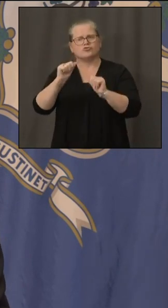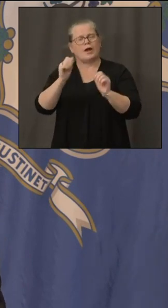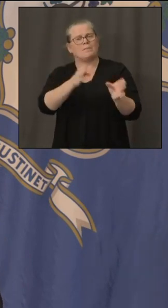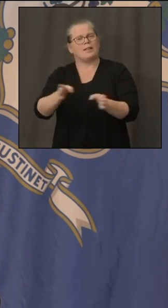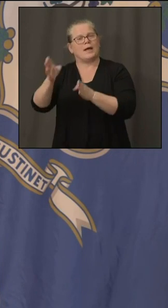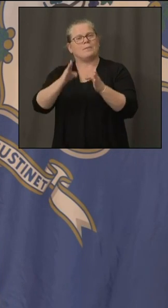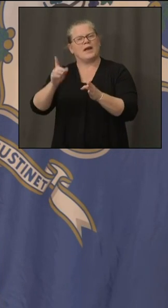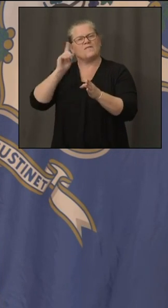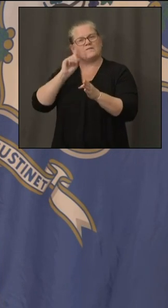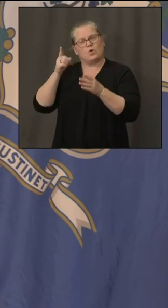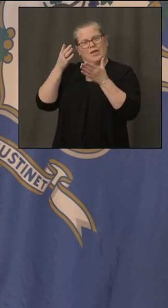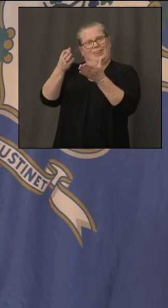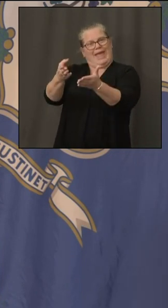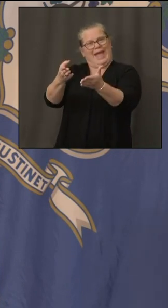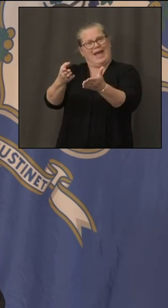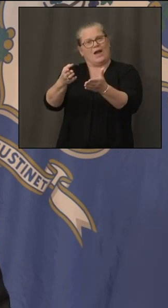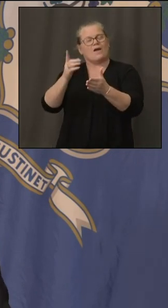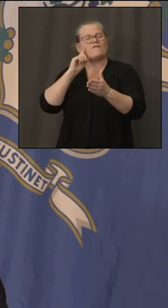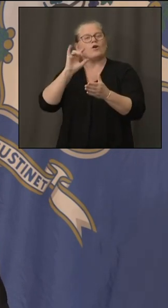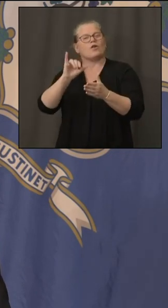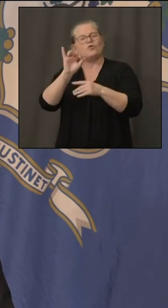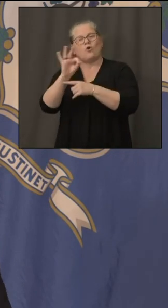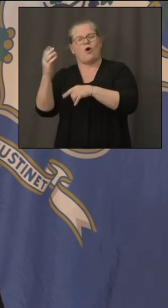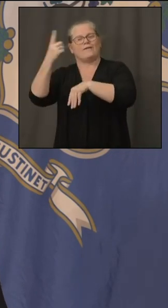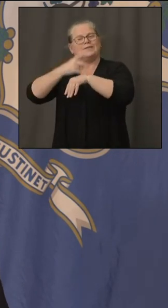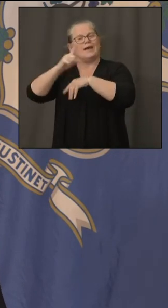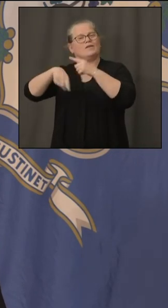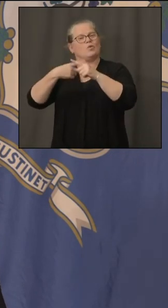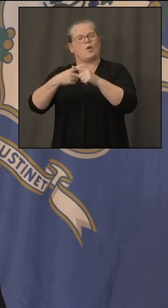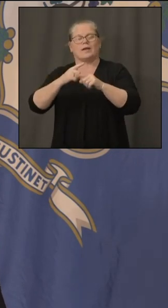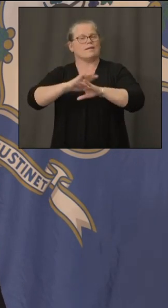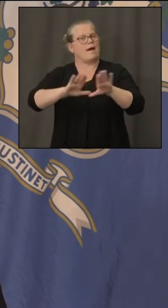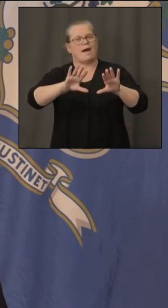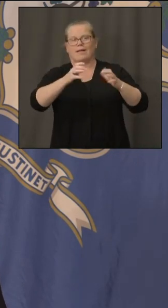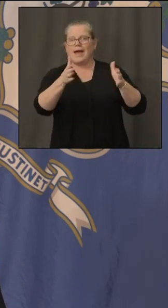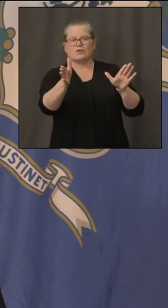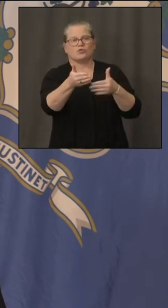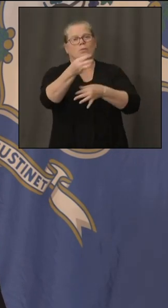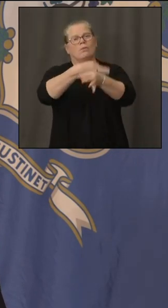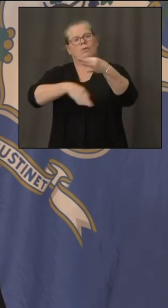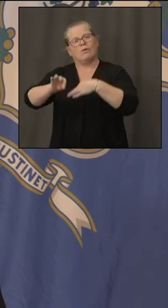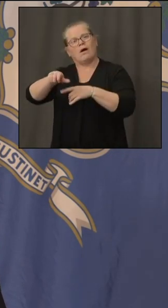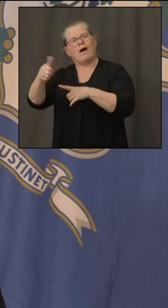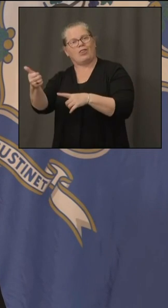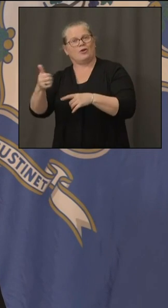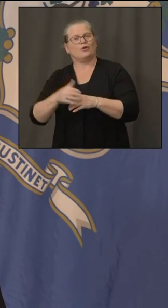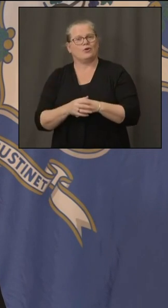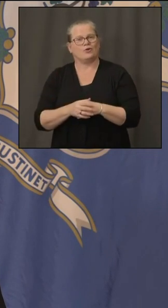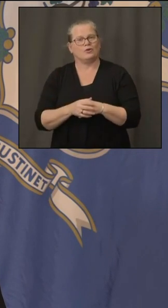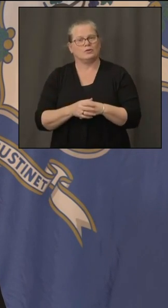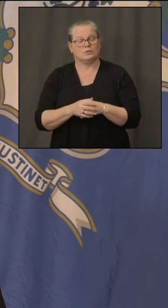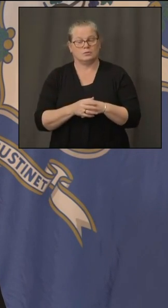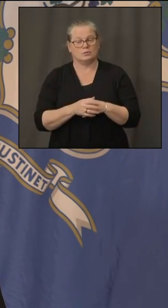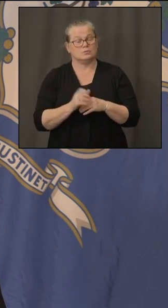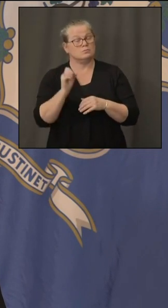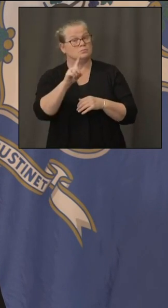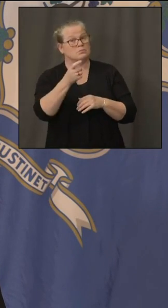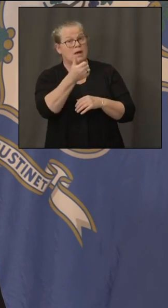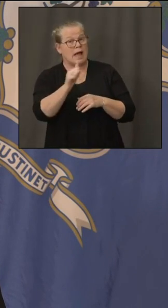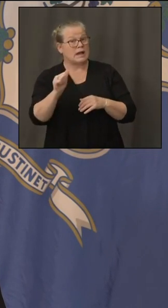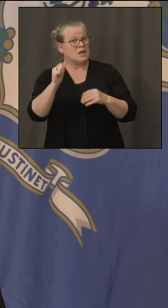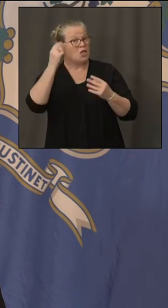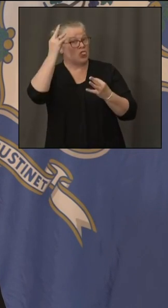days for those young people aren't in the classroom have you given any further thought to whether or not the state would